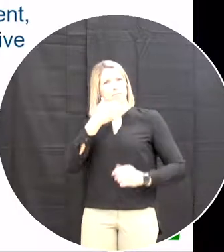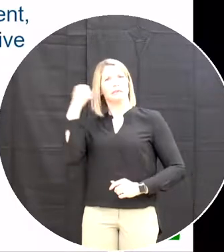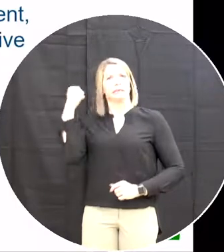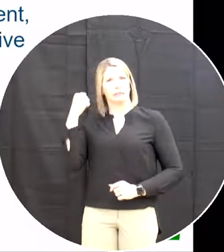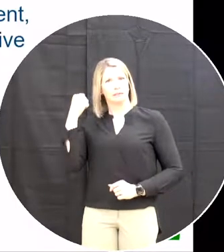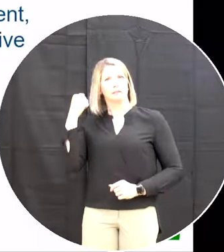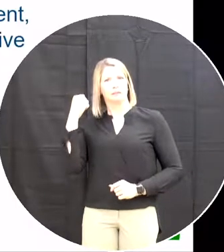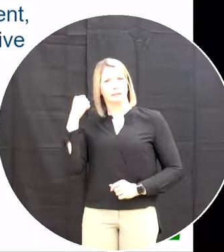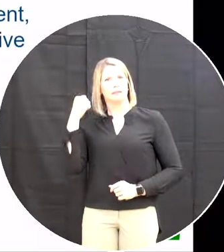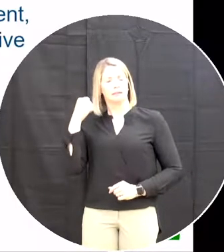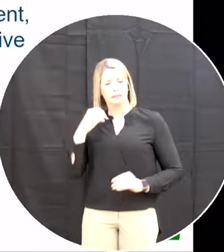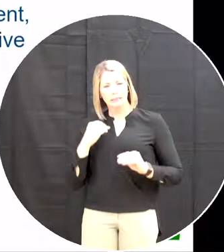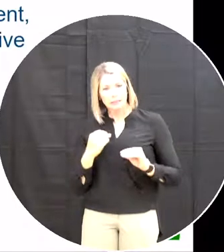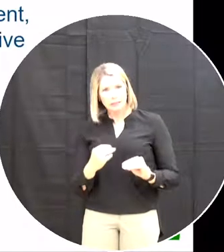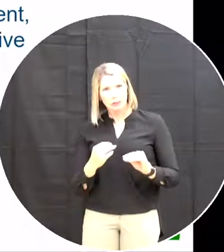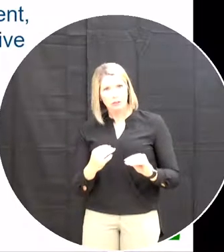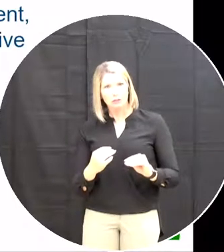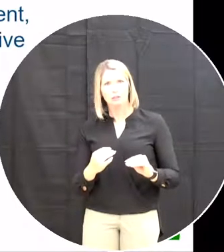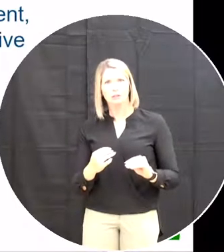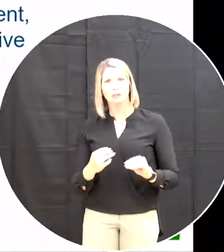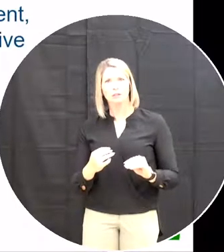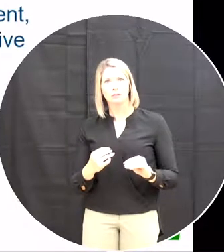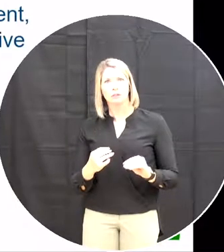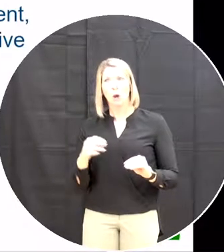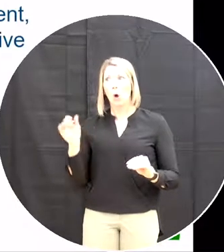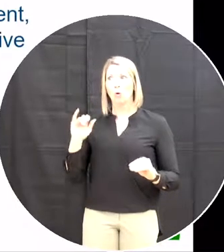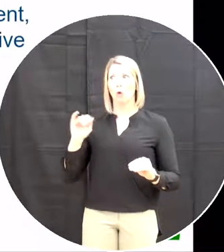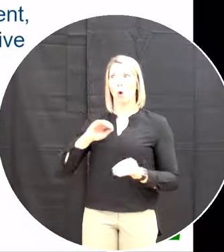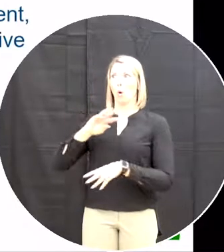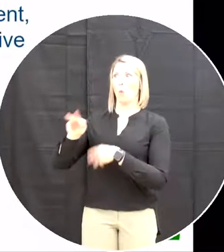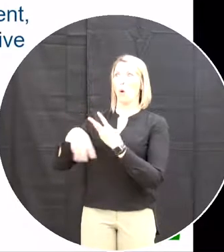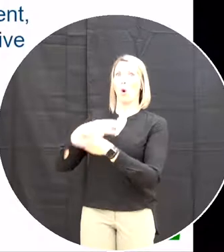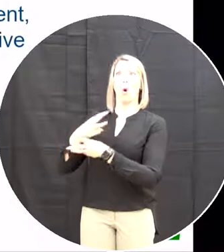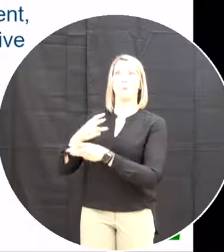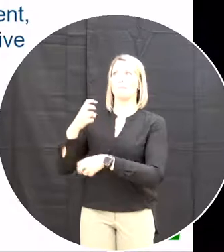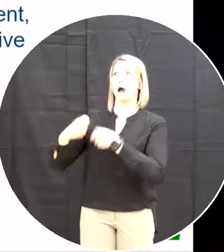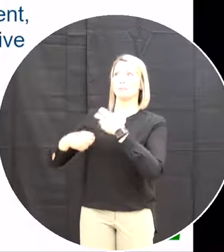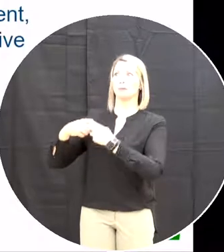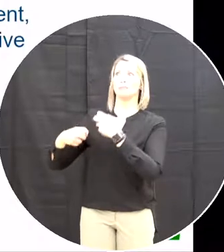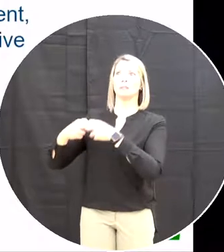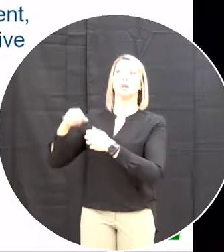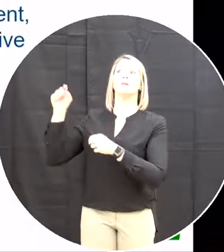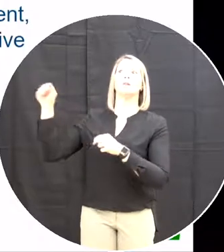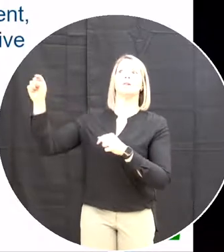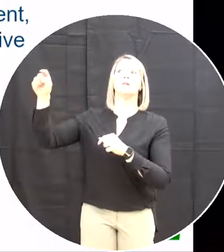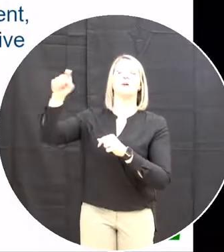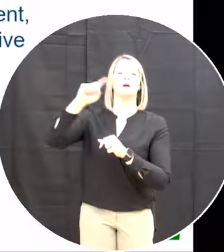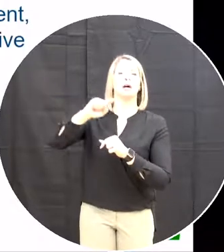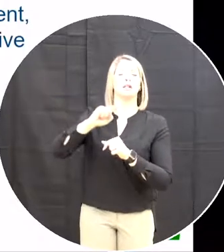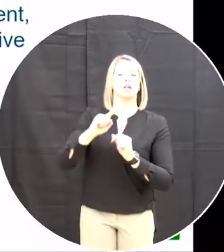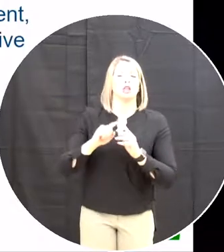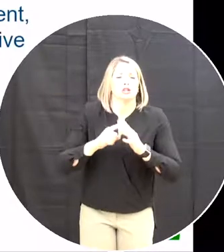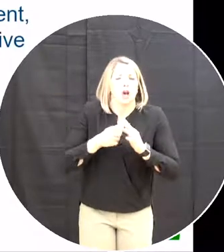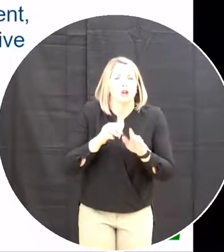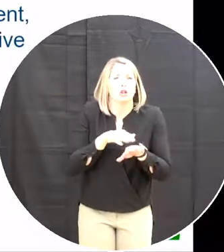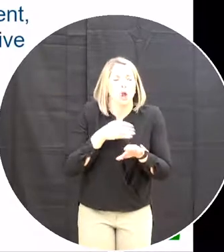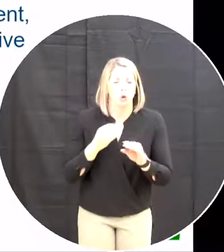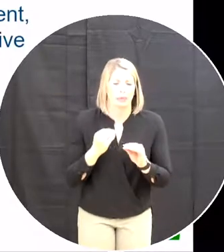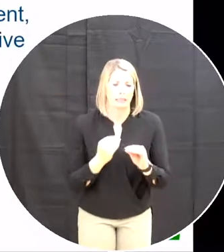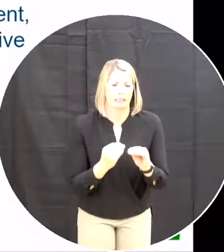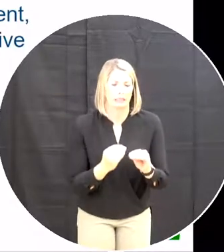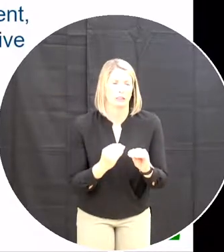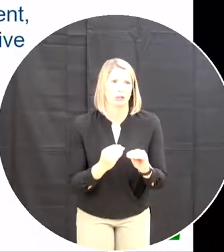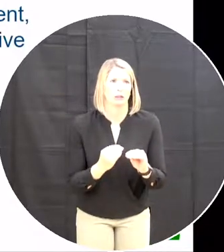Some of the world problems that have yet to be exposed Need to be solved by these people That will eventually